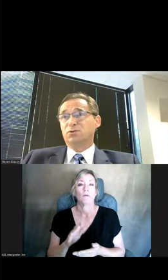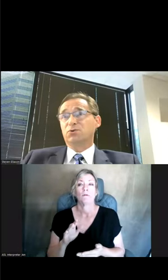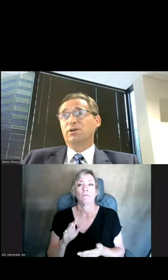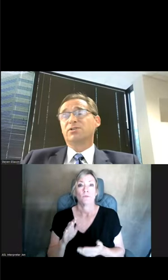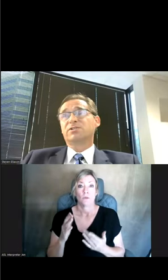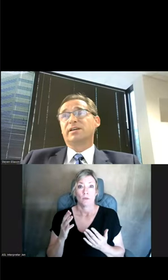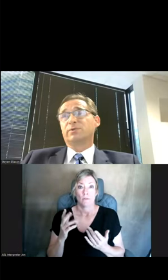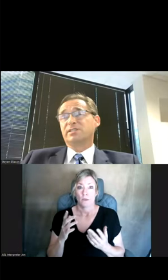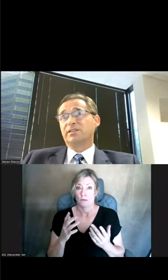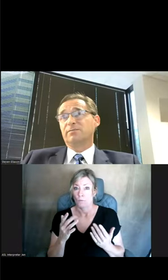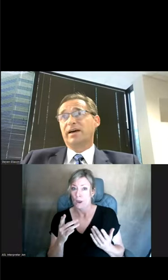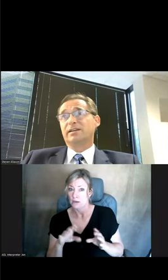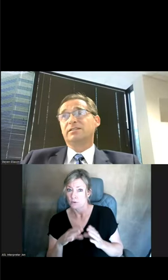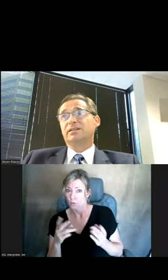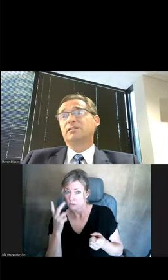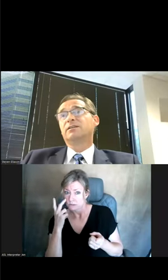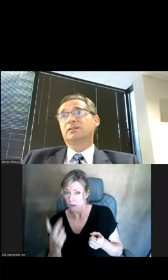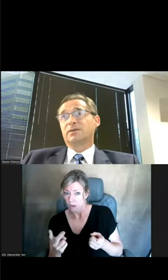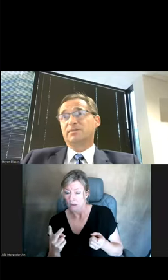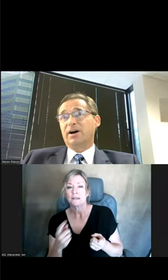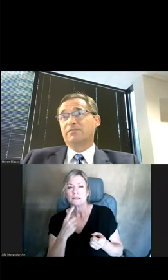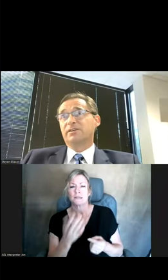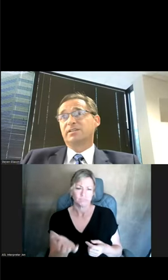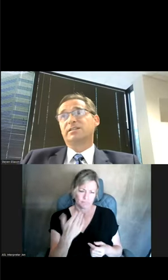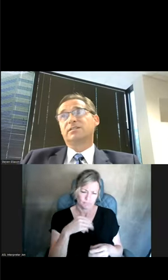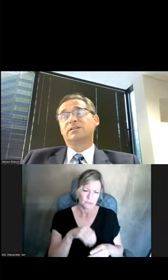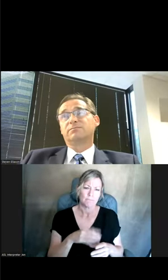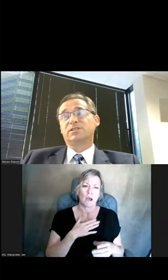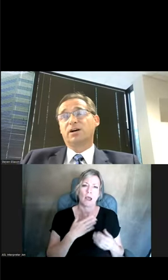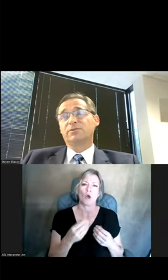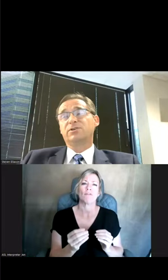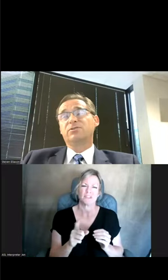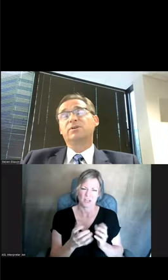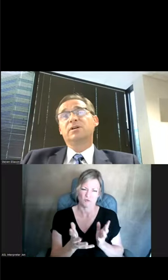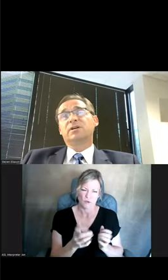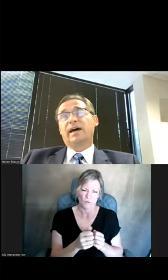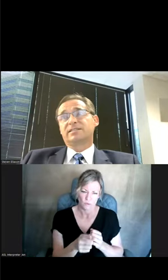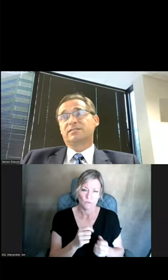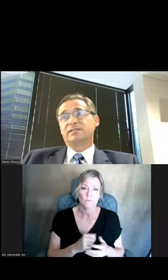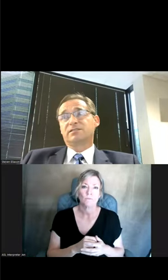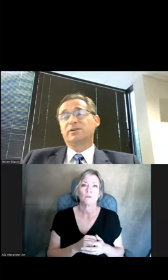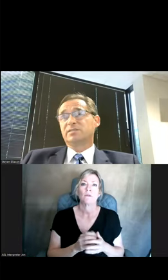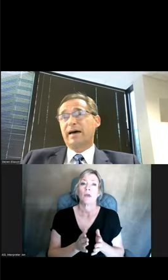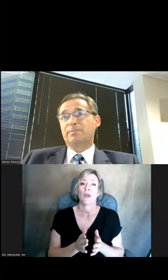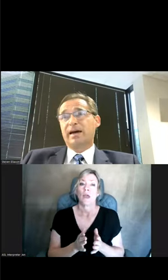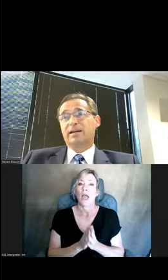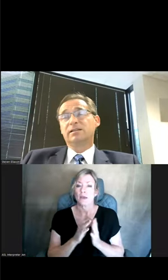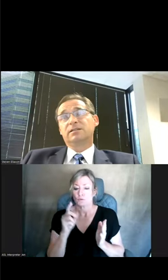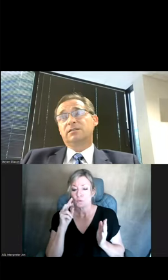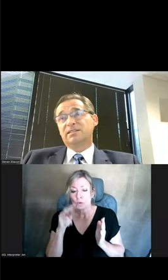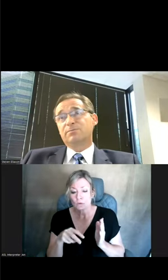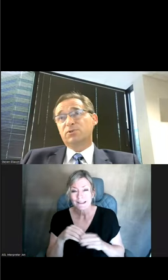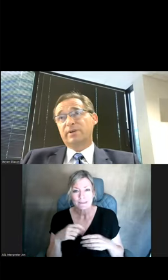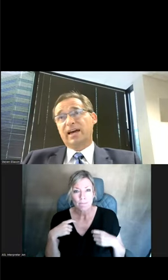school doors, and when he saw the young man, he said, come into my office. I need to talk with you. Asked to look in his backpack.